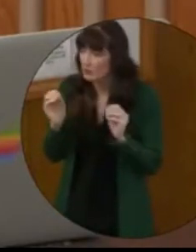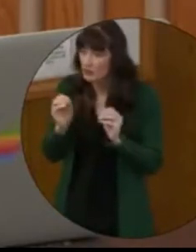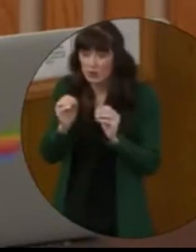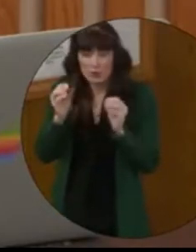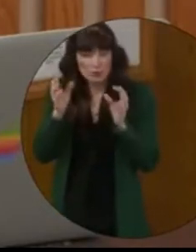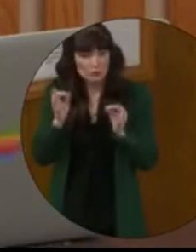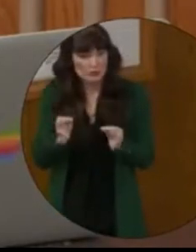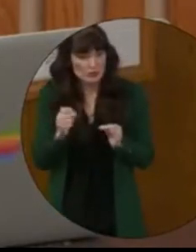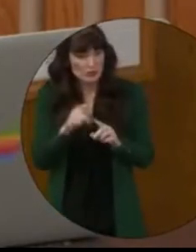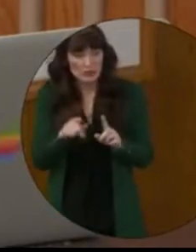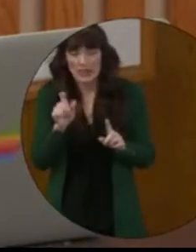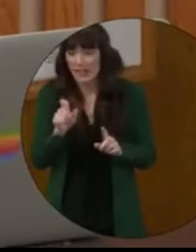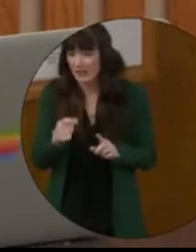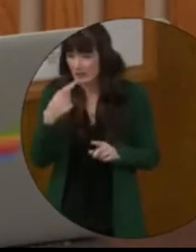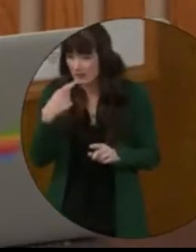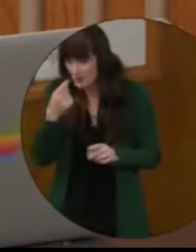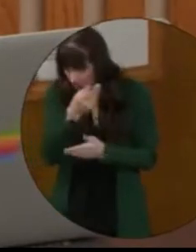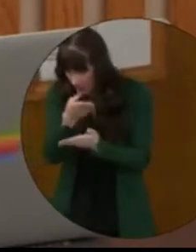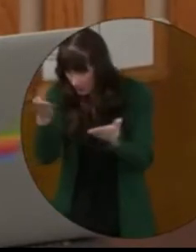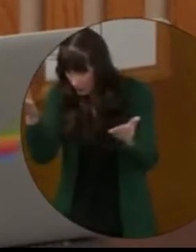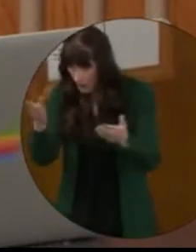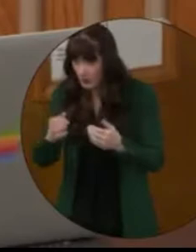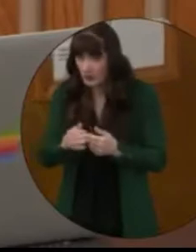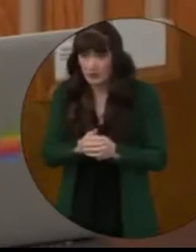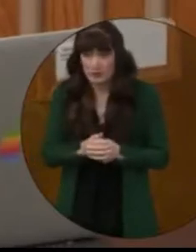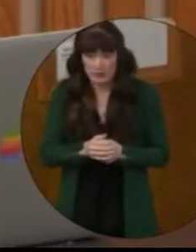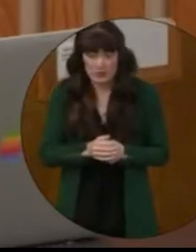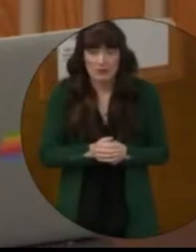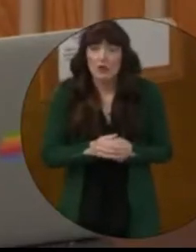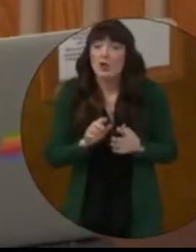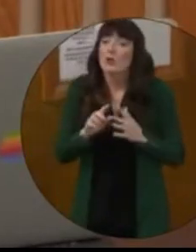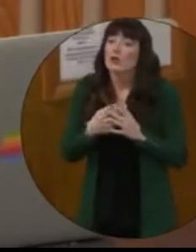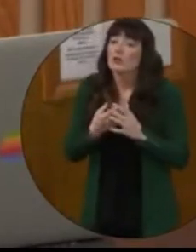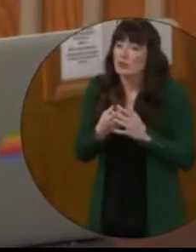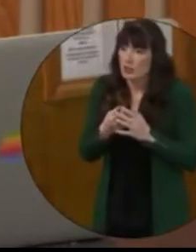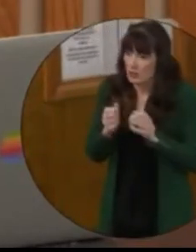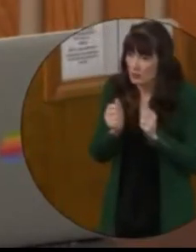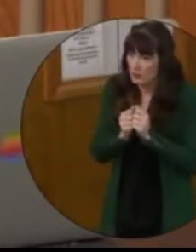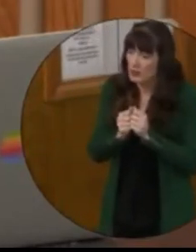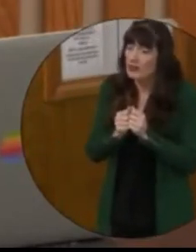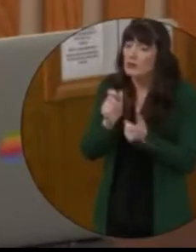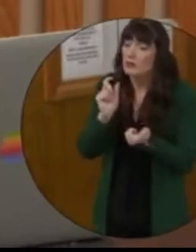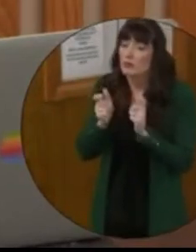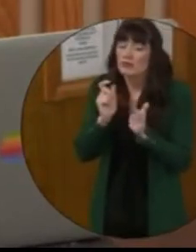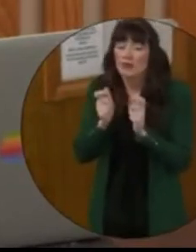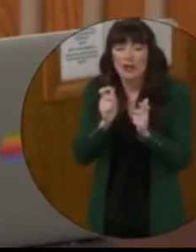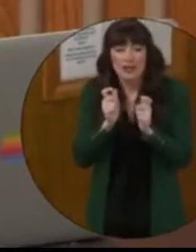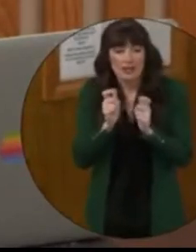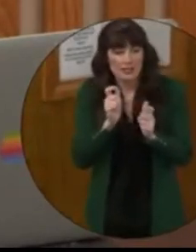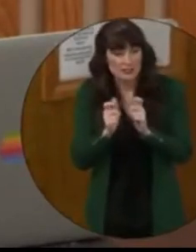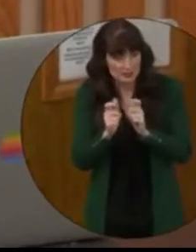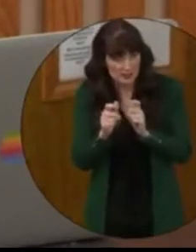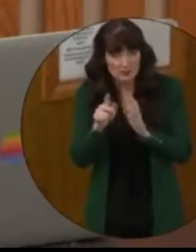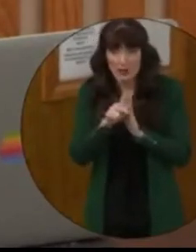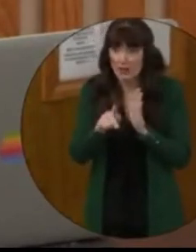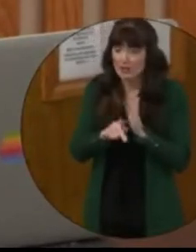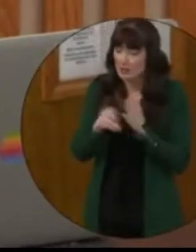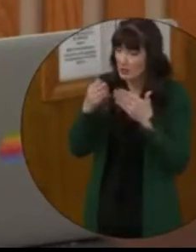but to provide some insight to the public. You started this off by revising policies that were publicly posted,